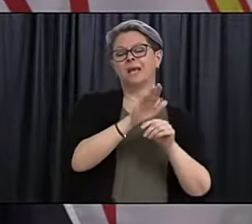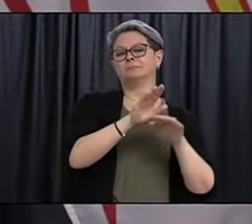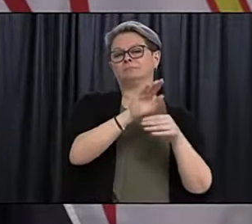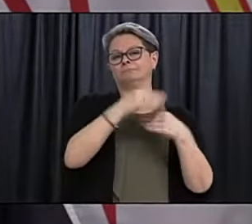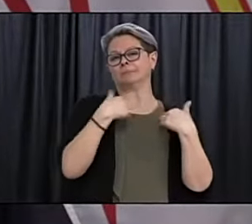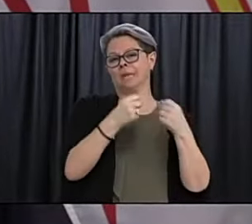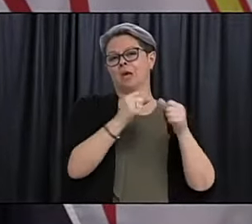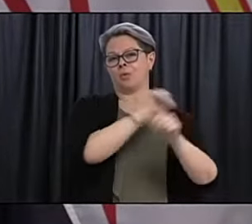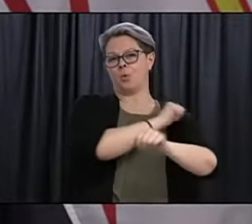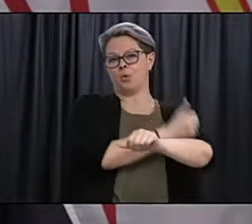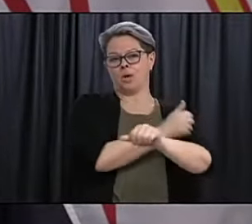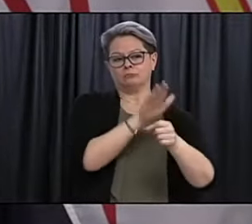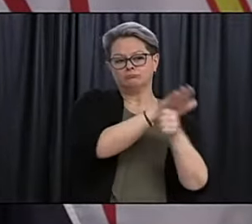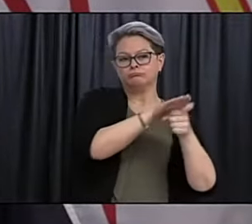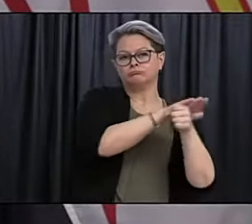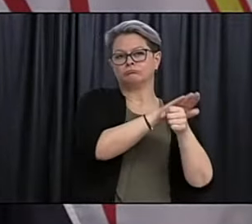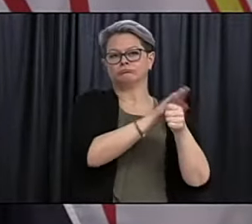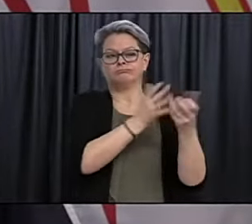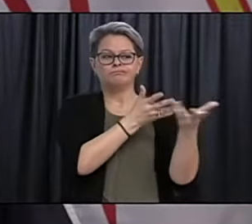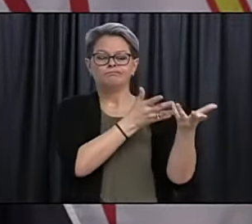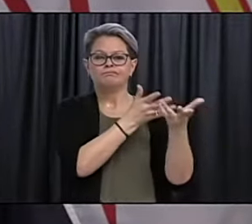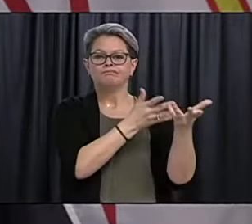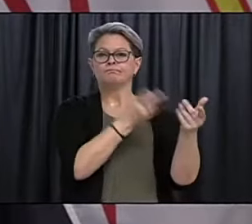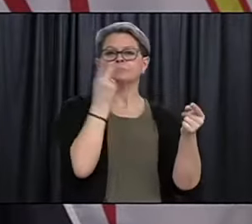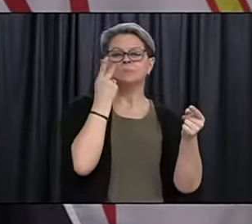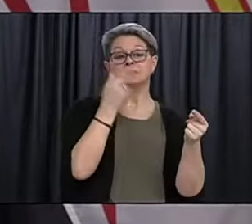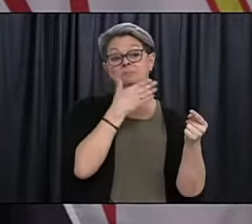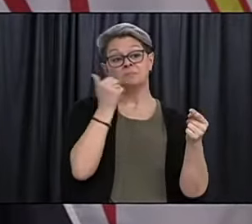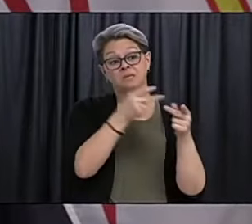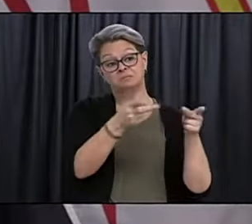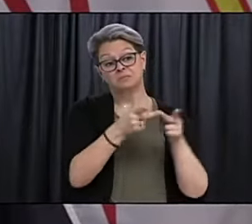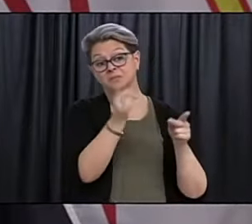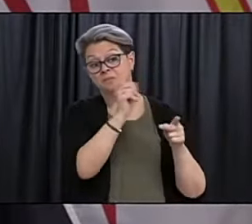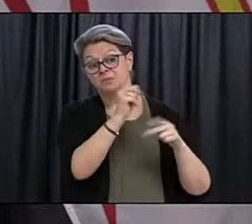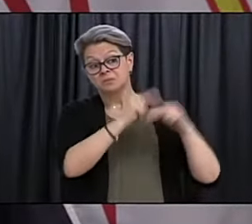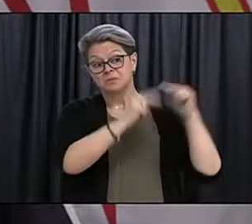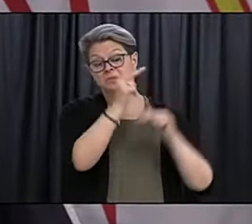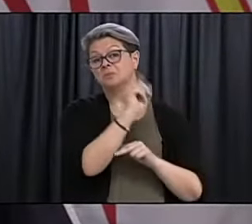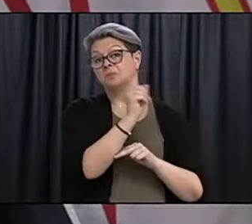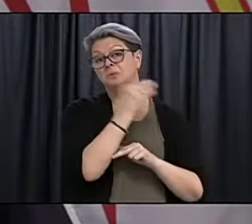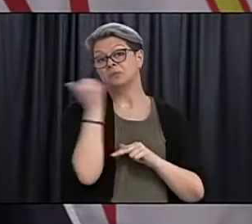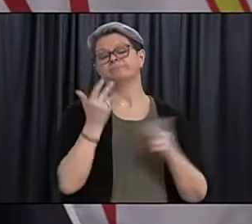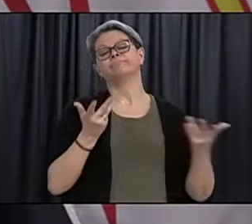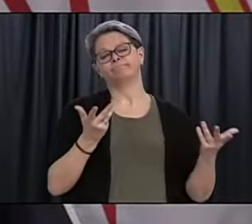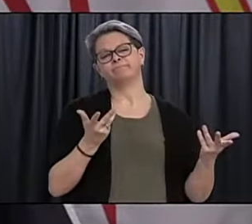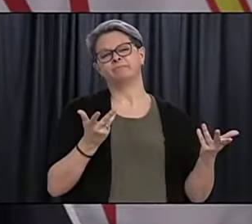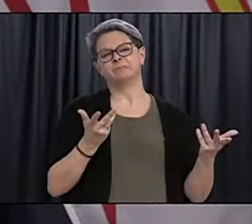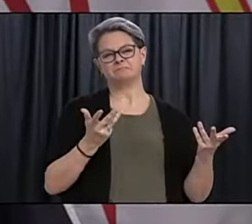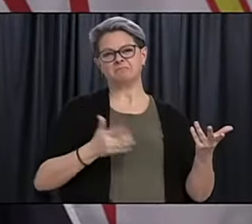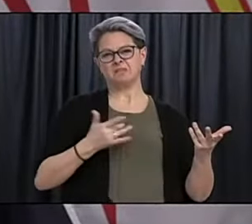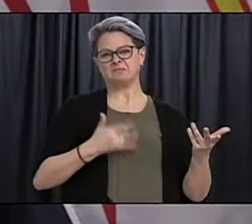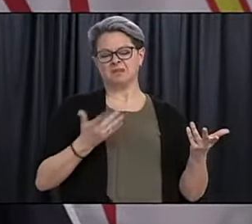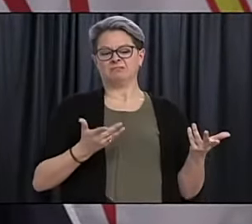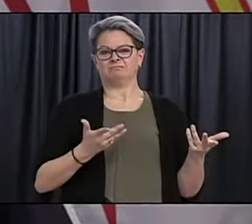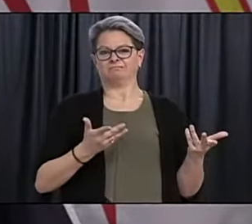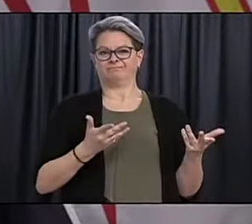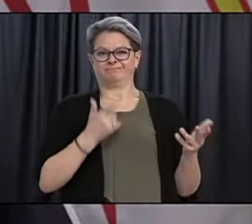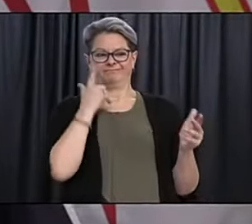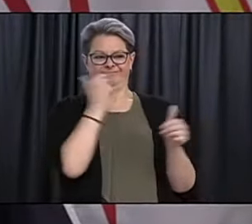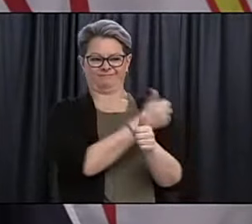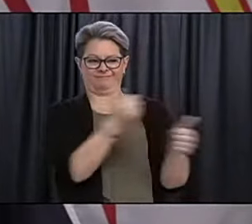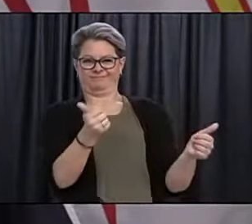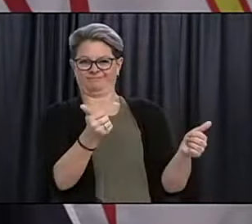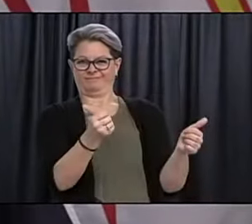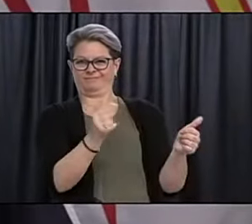to where vaccination clinics could be held. So I would I would say I'd leave that to them